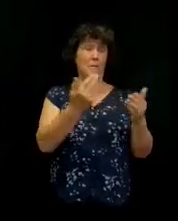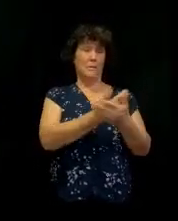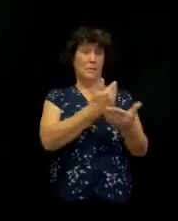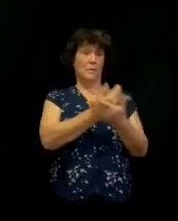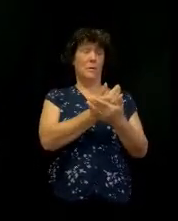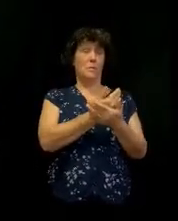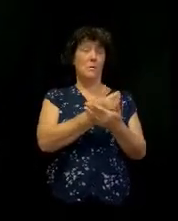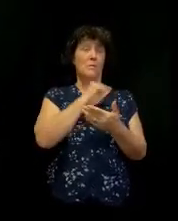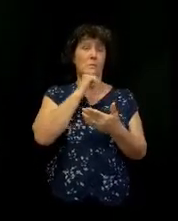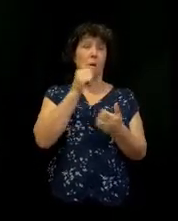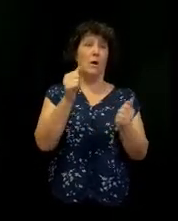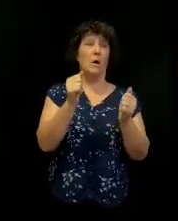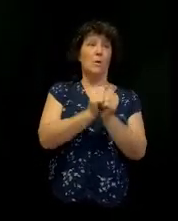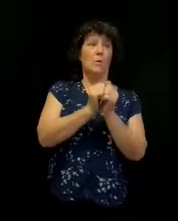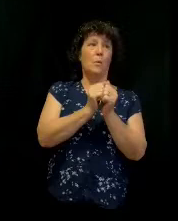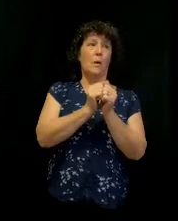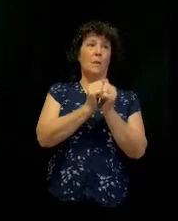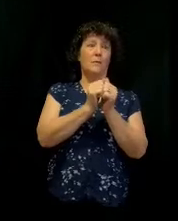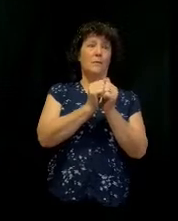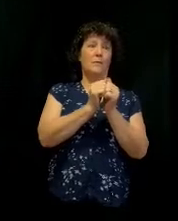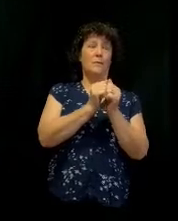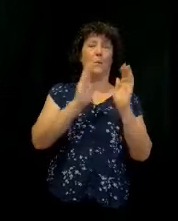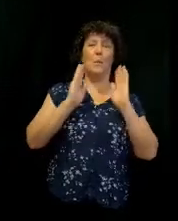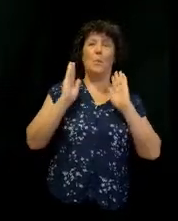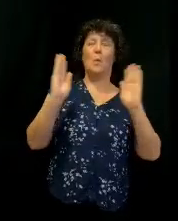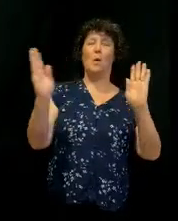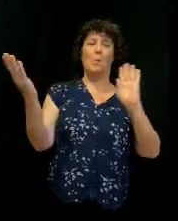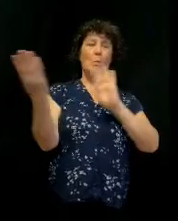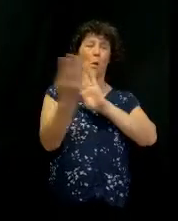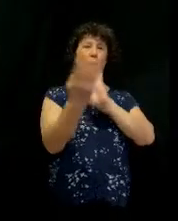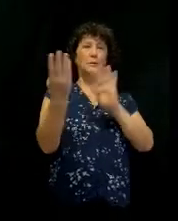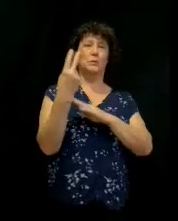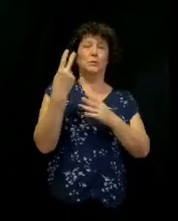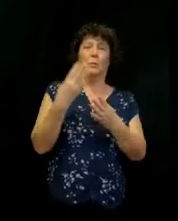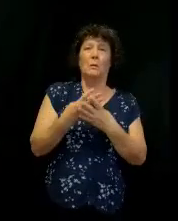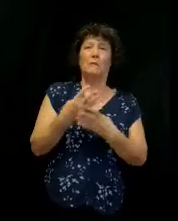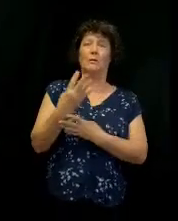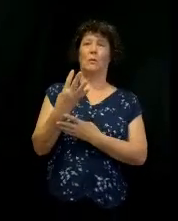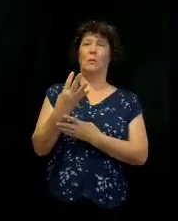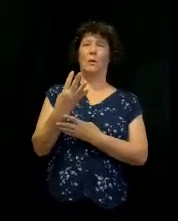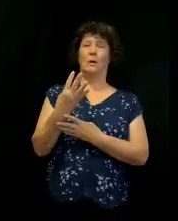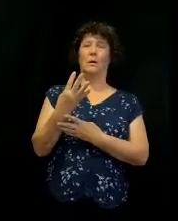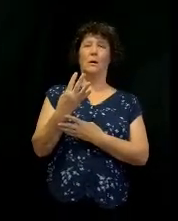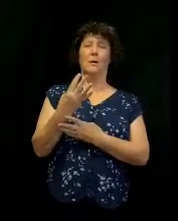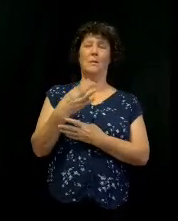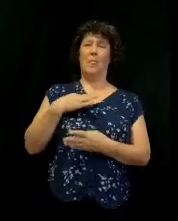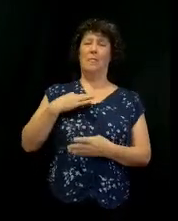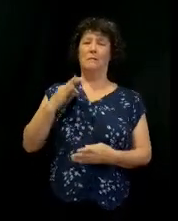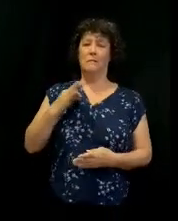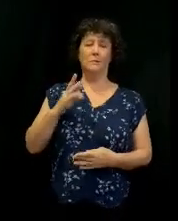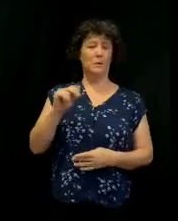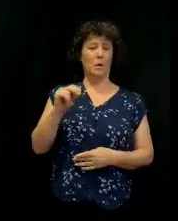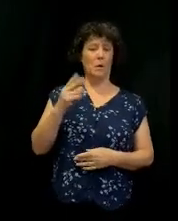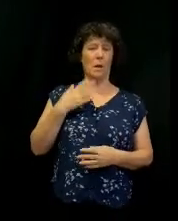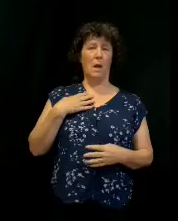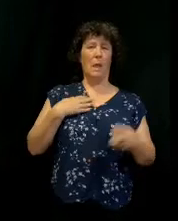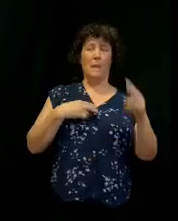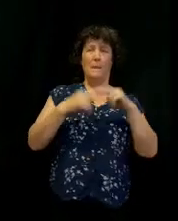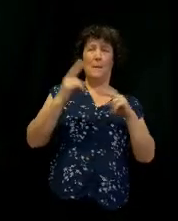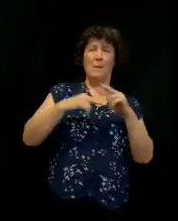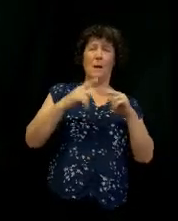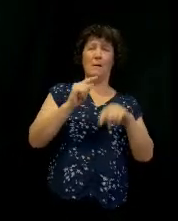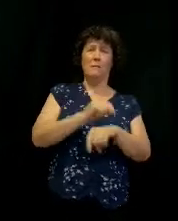rebuilt with structure and two-by-fours and canvas. He said, no, I'm going to rebuild, and I'm going to make a